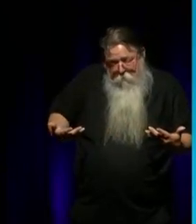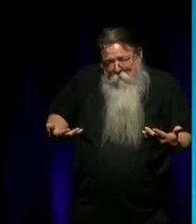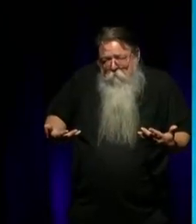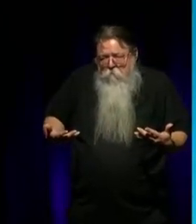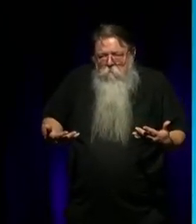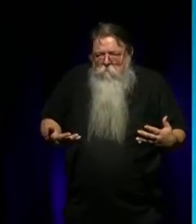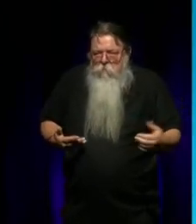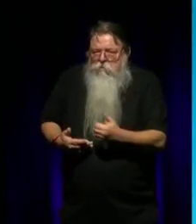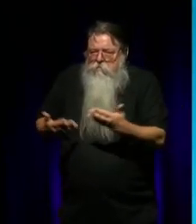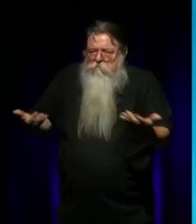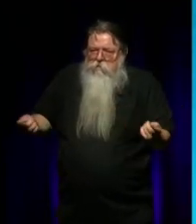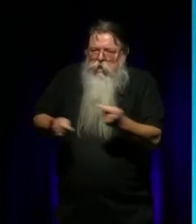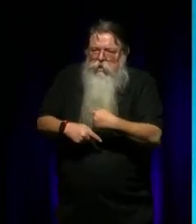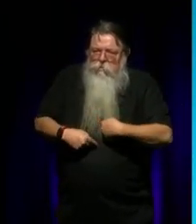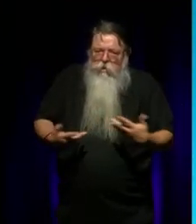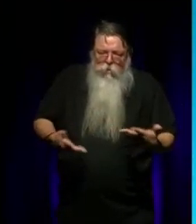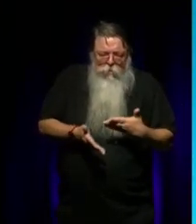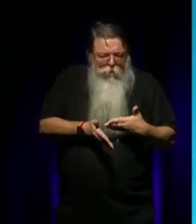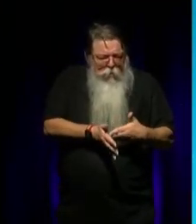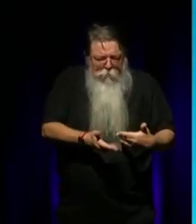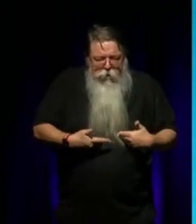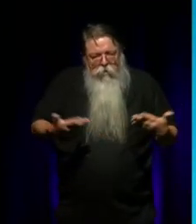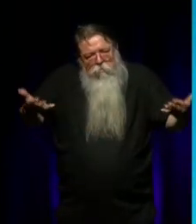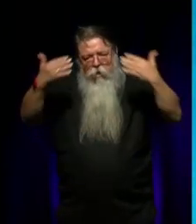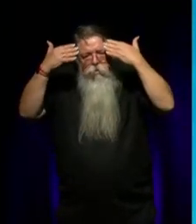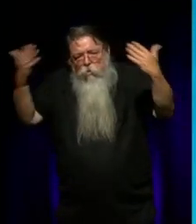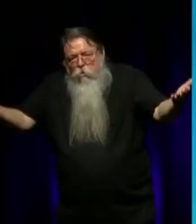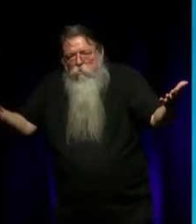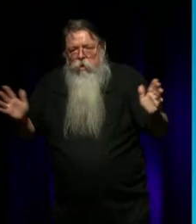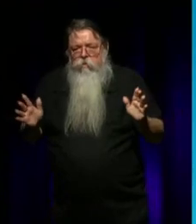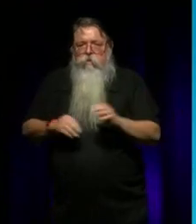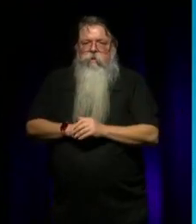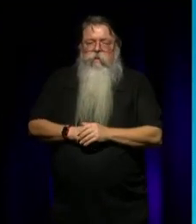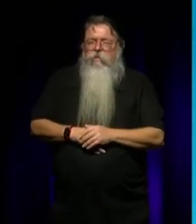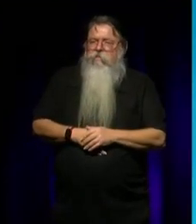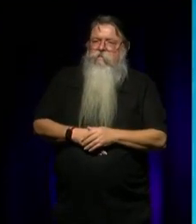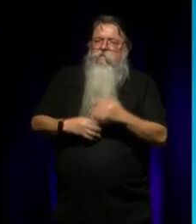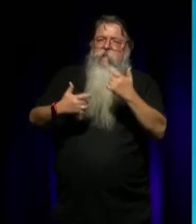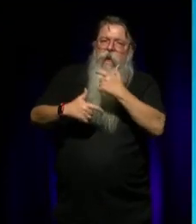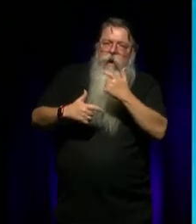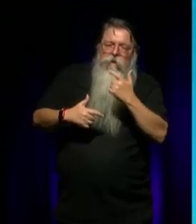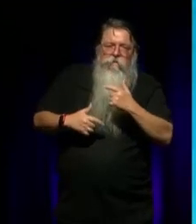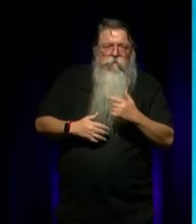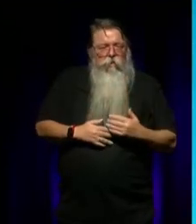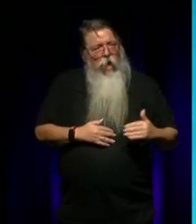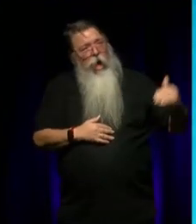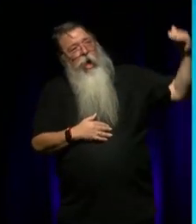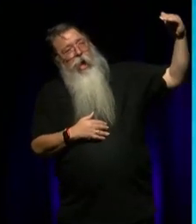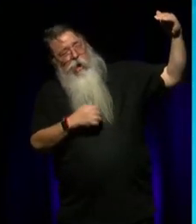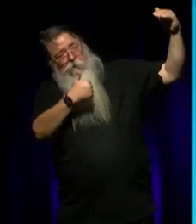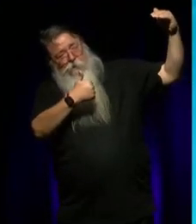love, the trauma, the ups, the downs, the crazy, dysfunctional energies,